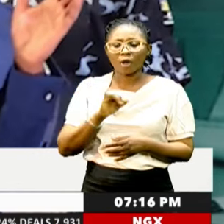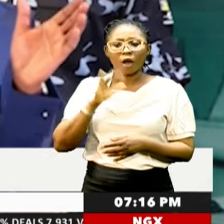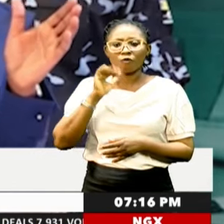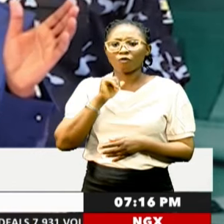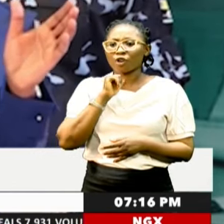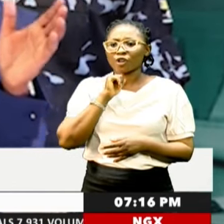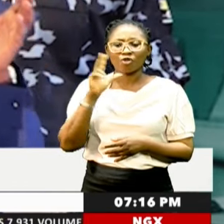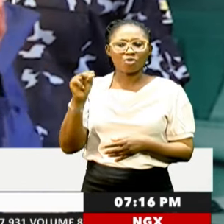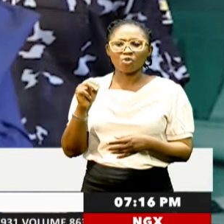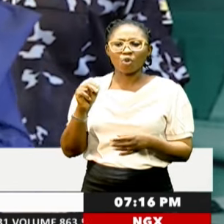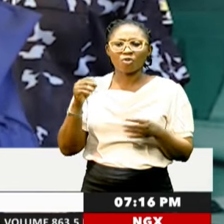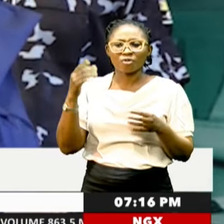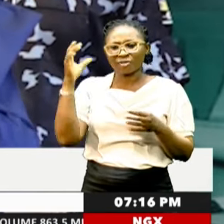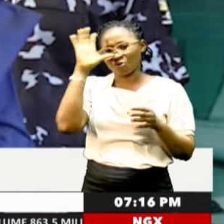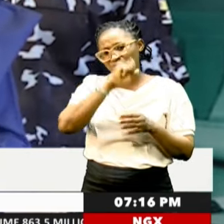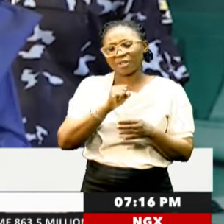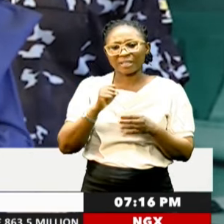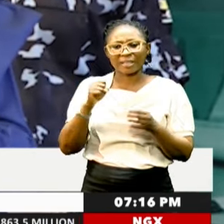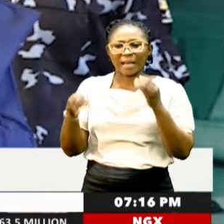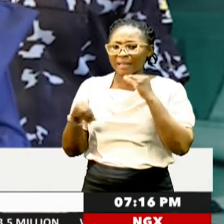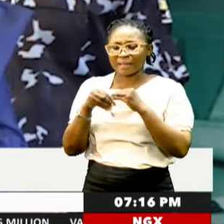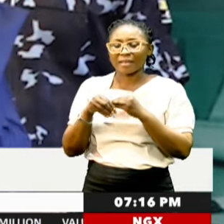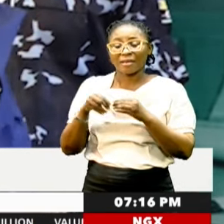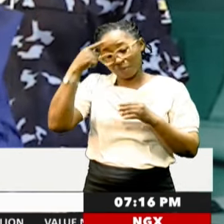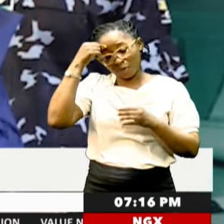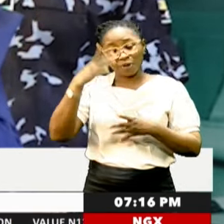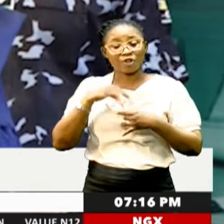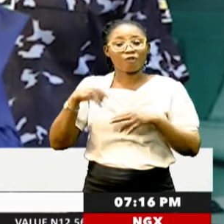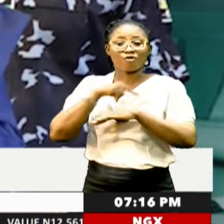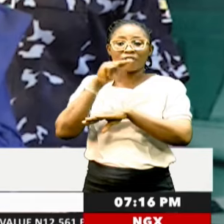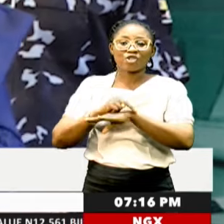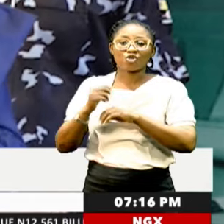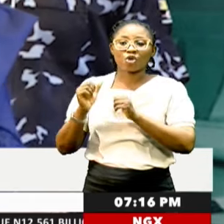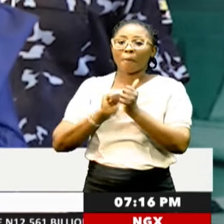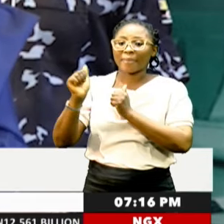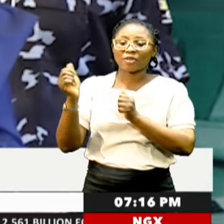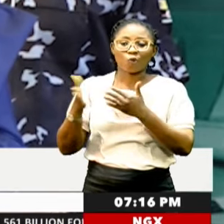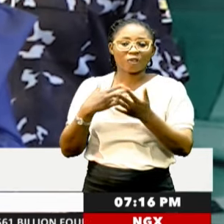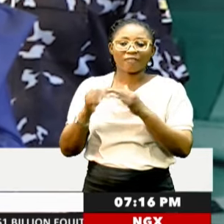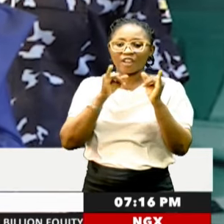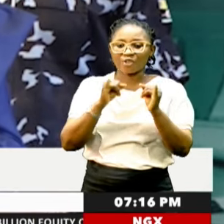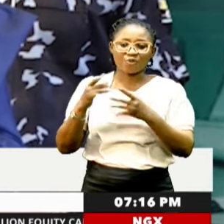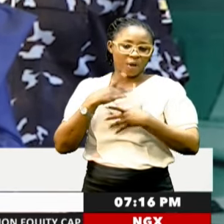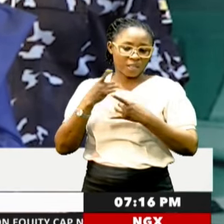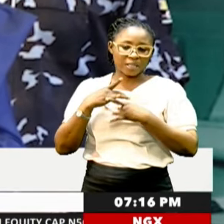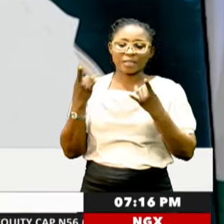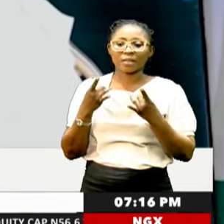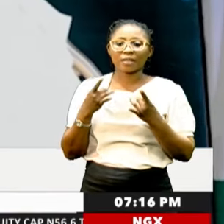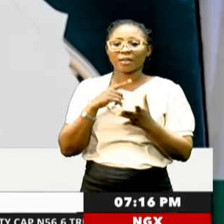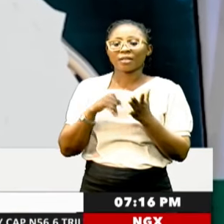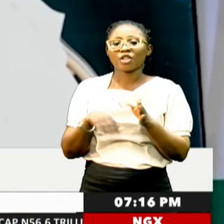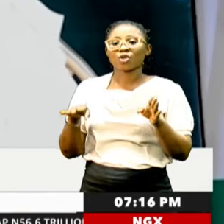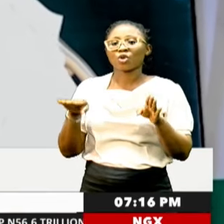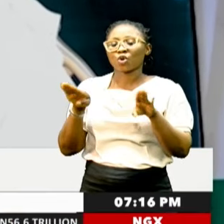strings attached to it, because the interest of the nation surpasses whatever individual interest we might have. This close